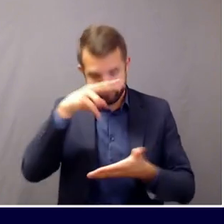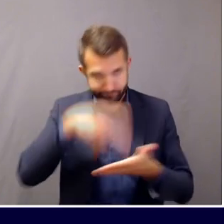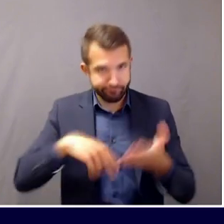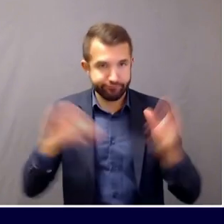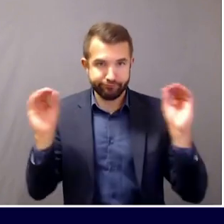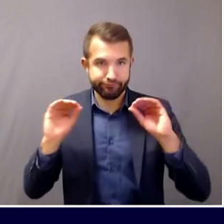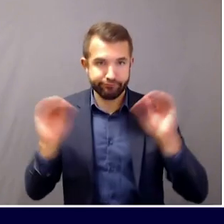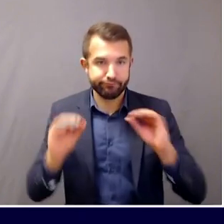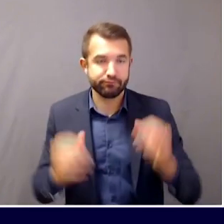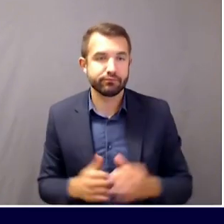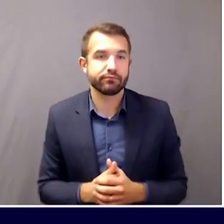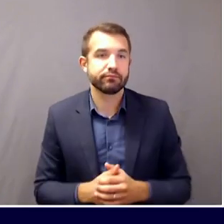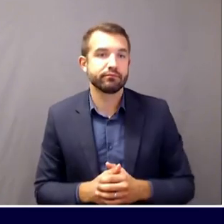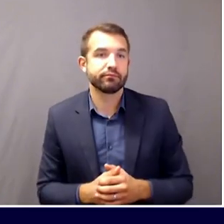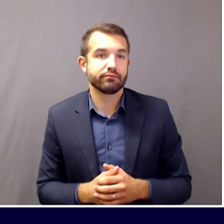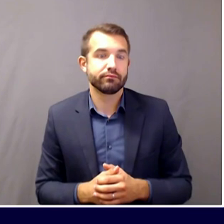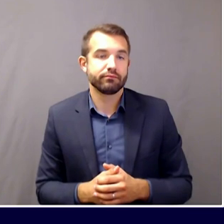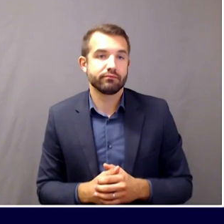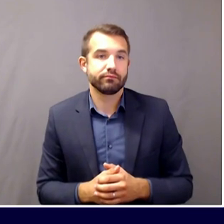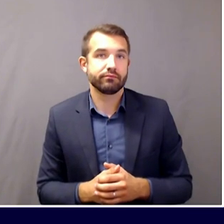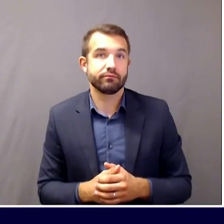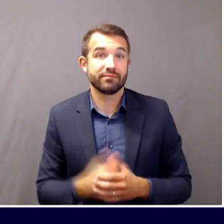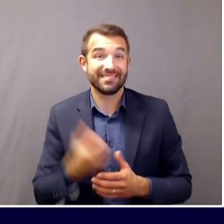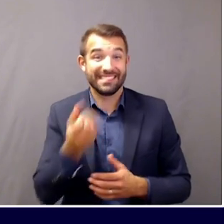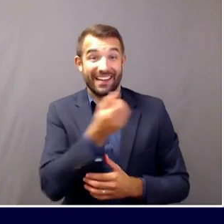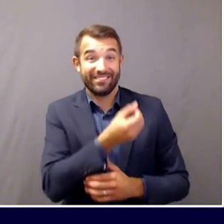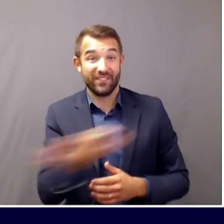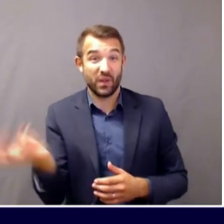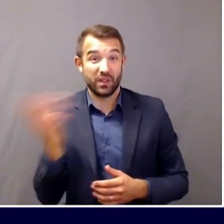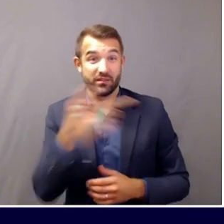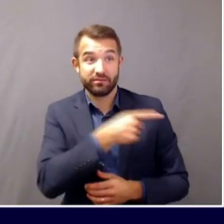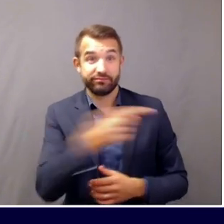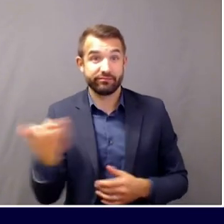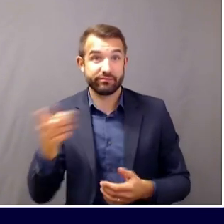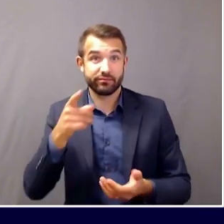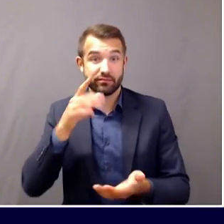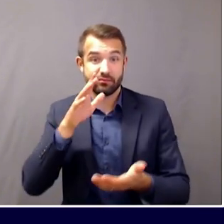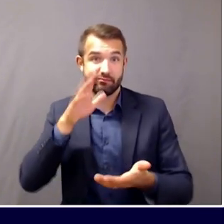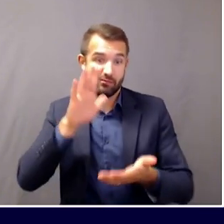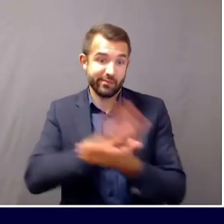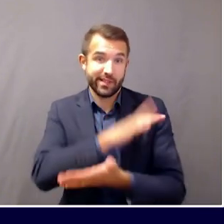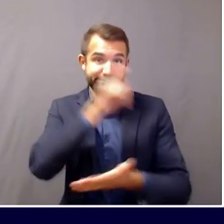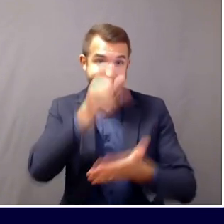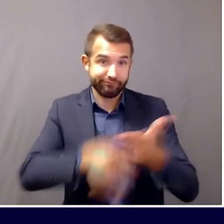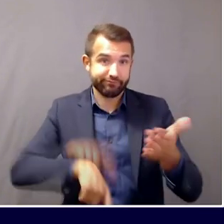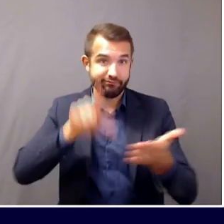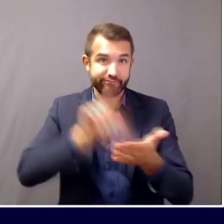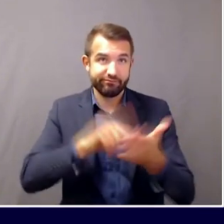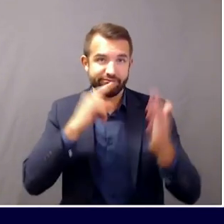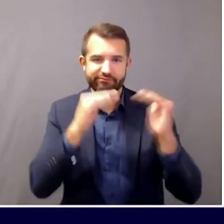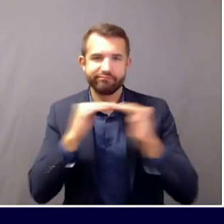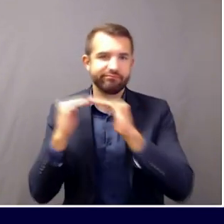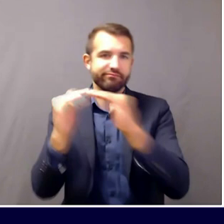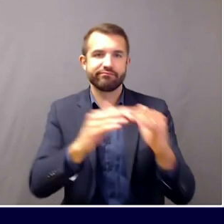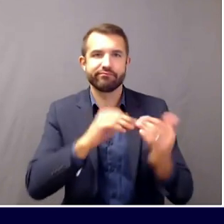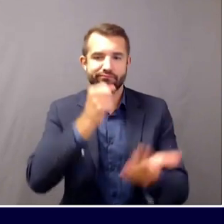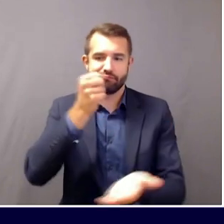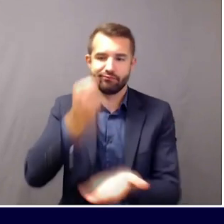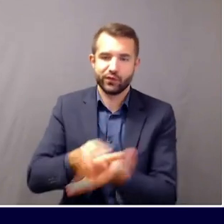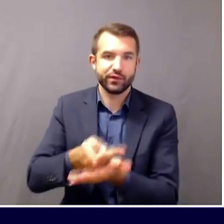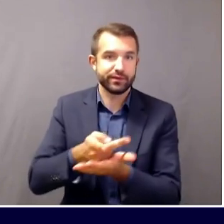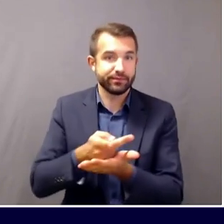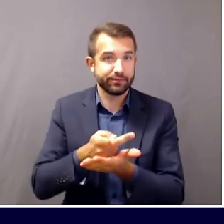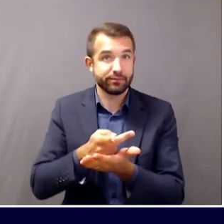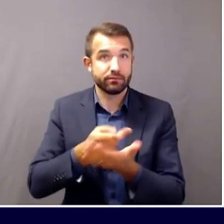number of peer-reviewed academic publications that have examined the efficacy of masks or face coverings,